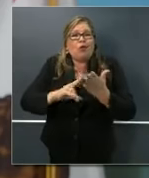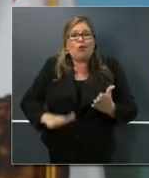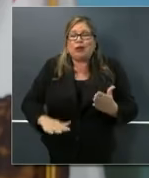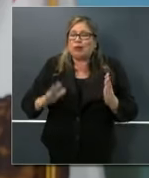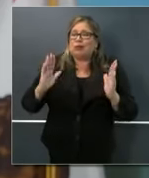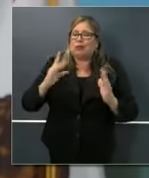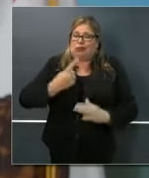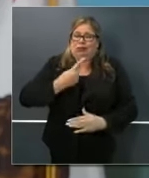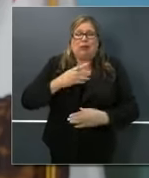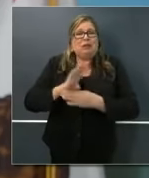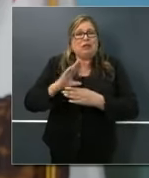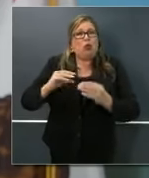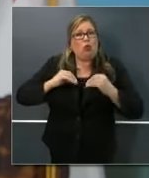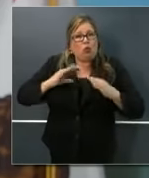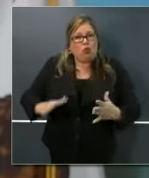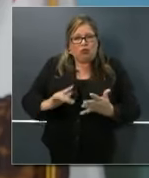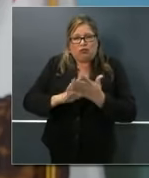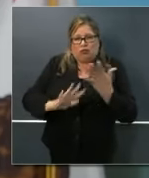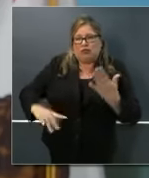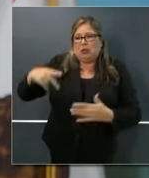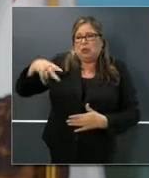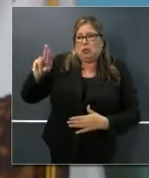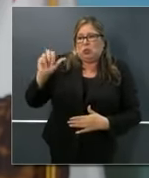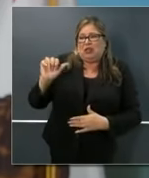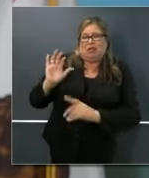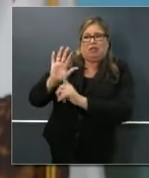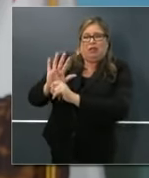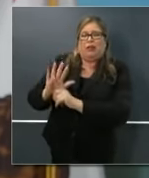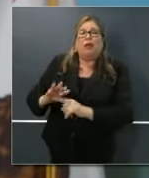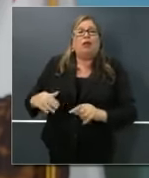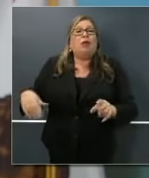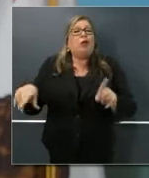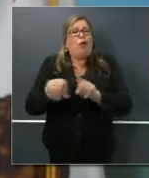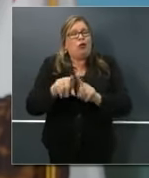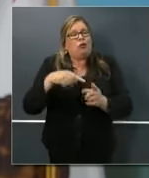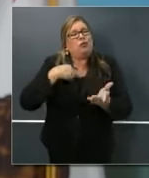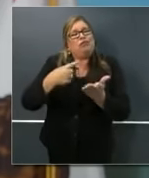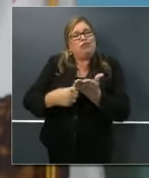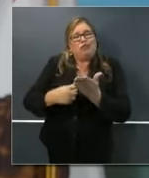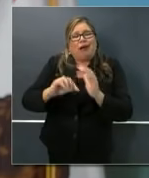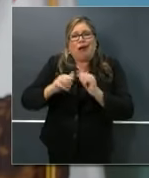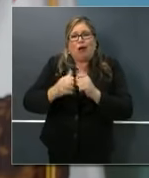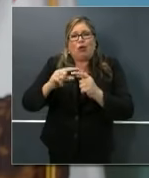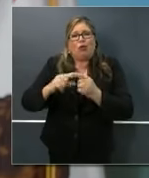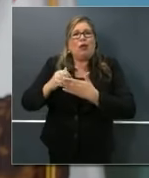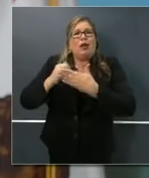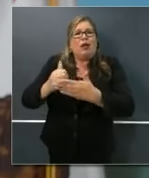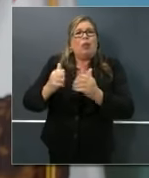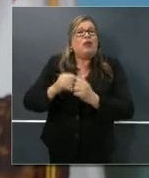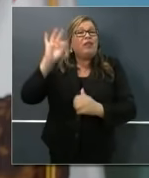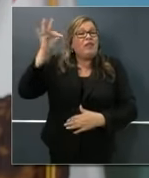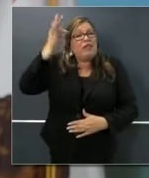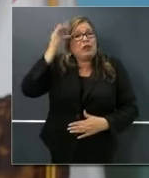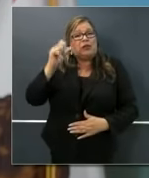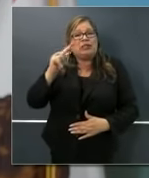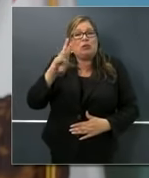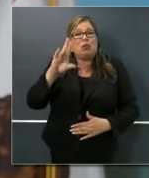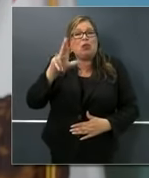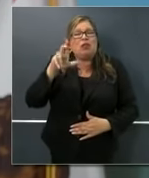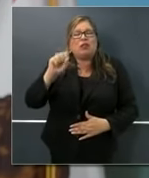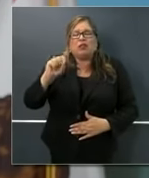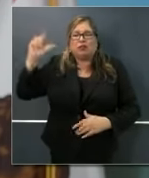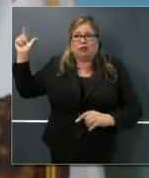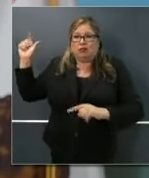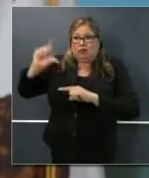strategies to help those that otherwise fell through the cracks in terms of the federal stimulus programs. Today, I want to talk about those essential workers